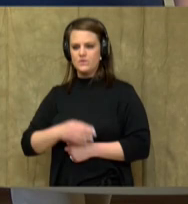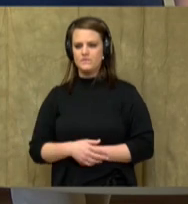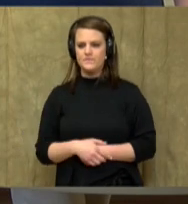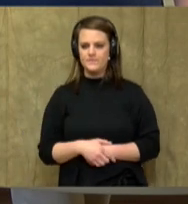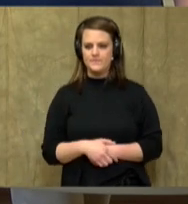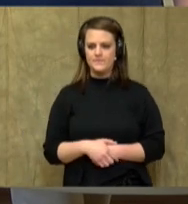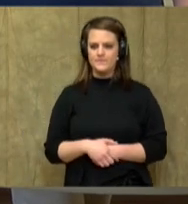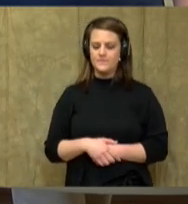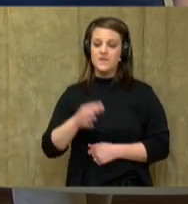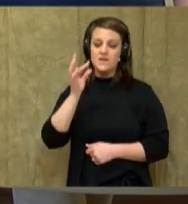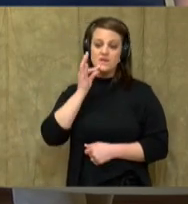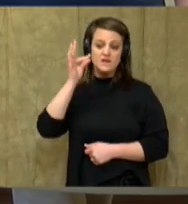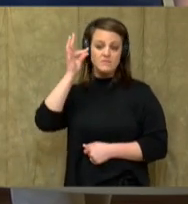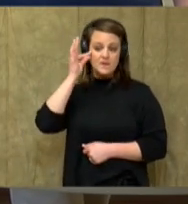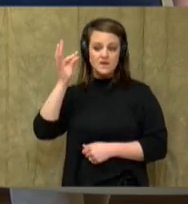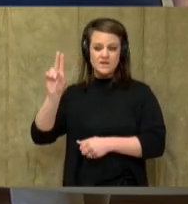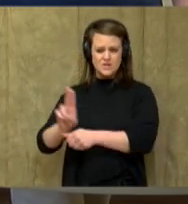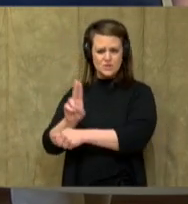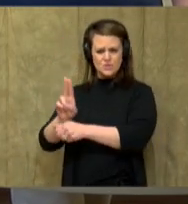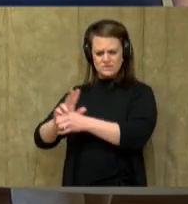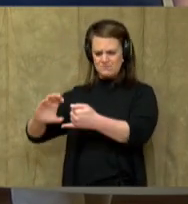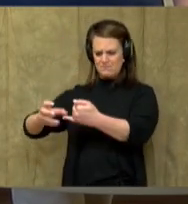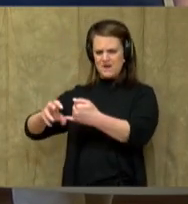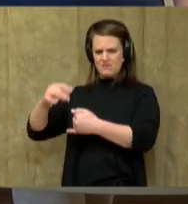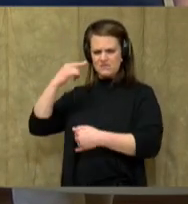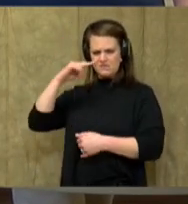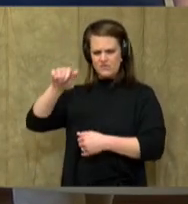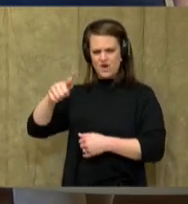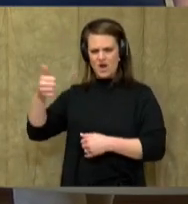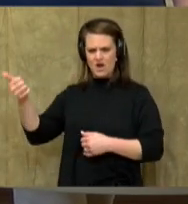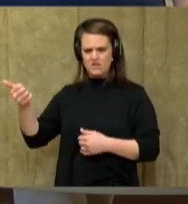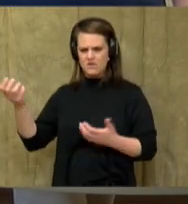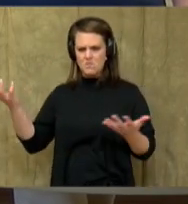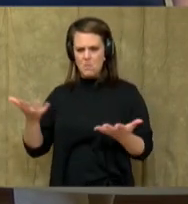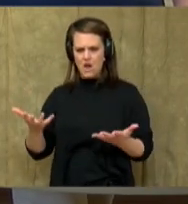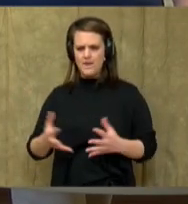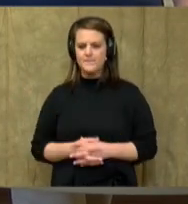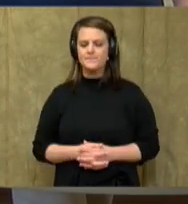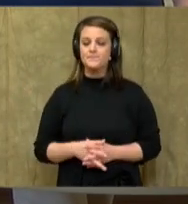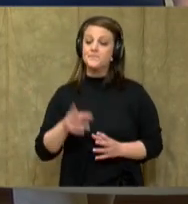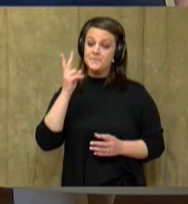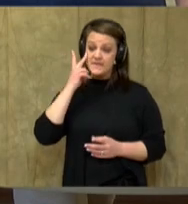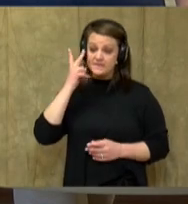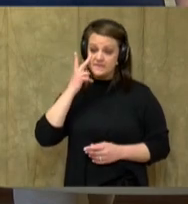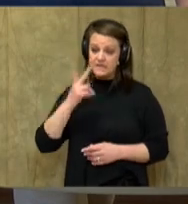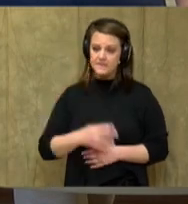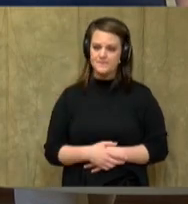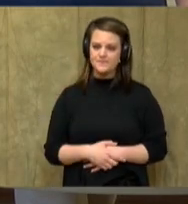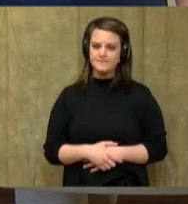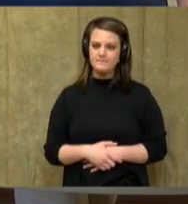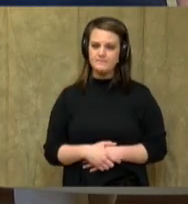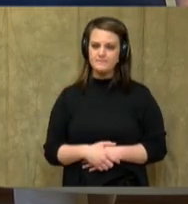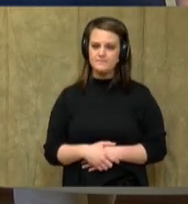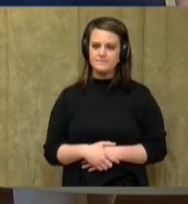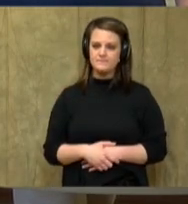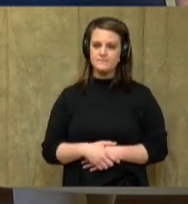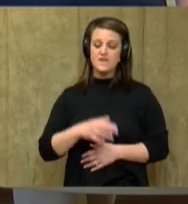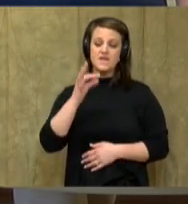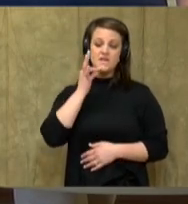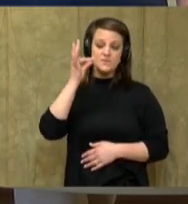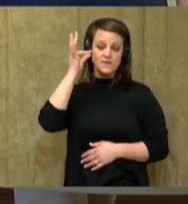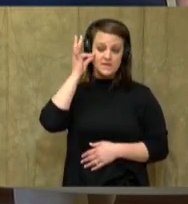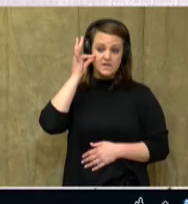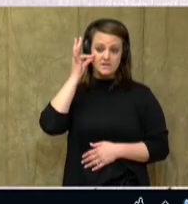have Native Americans used cranberries for other than food? Well, let's see. It says, Native